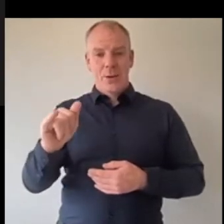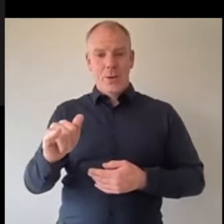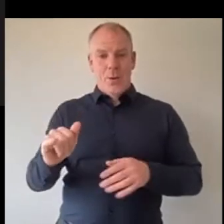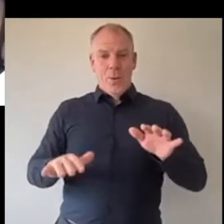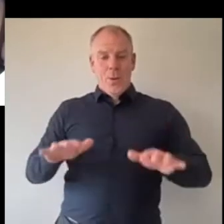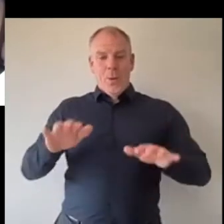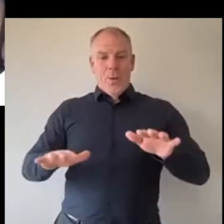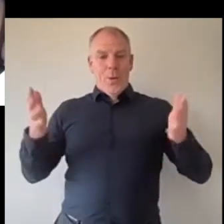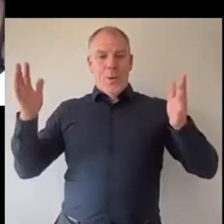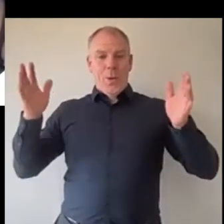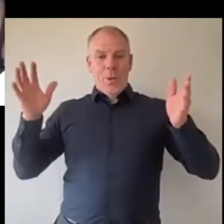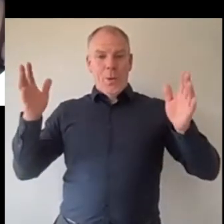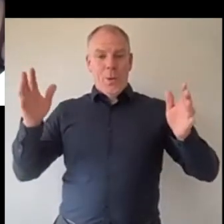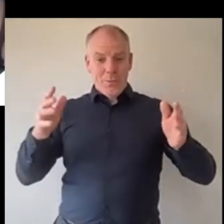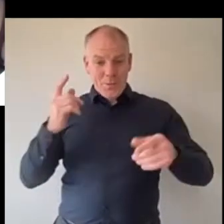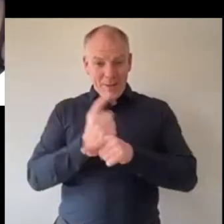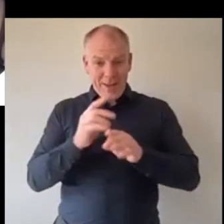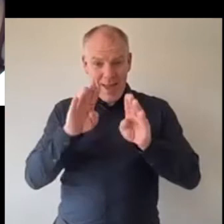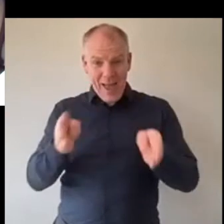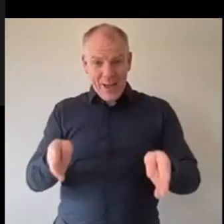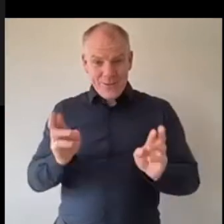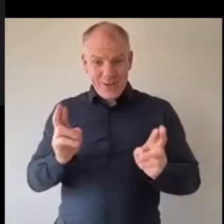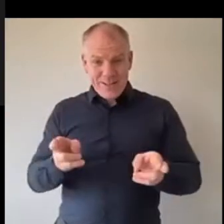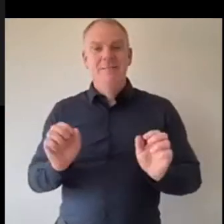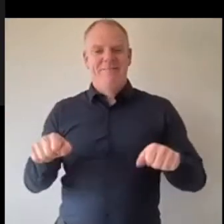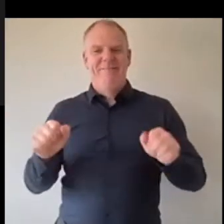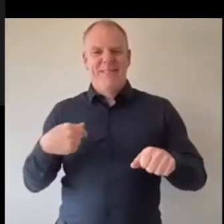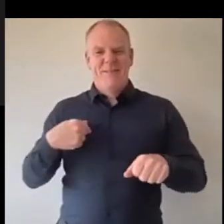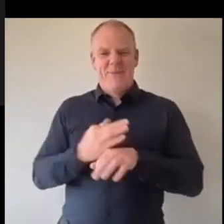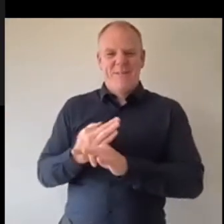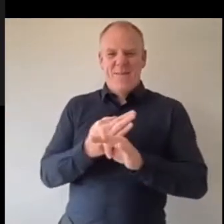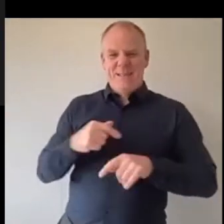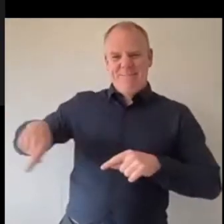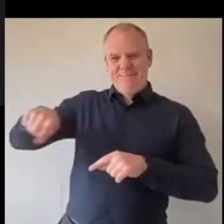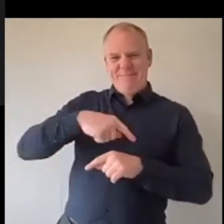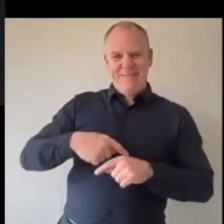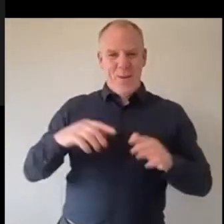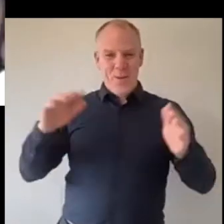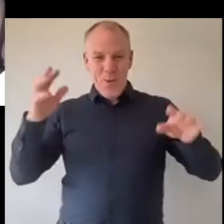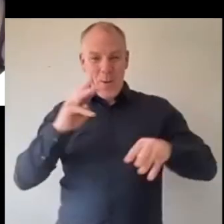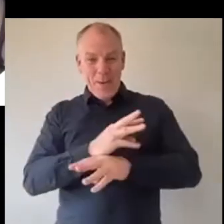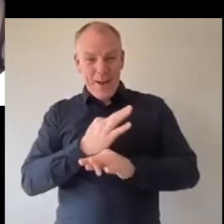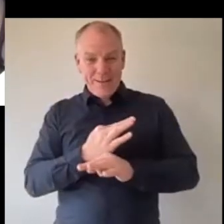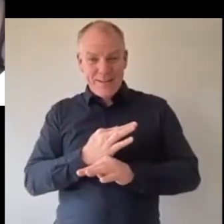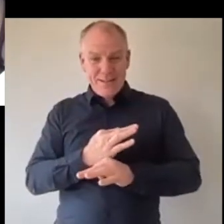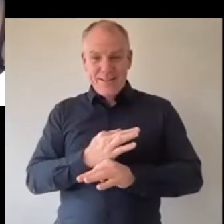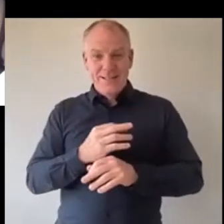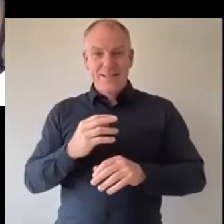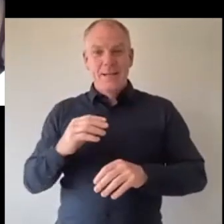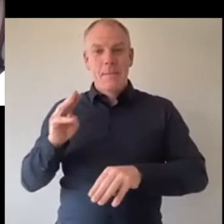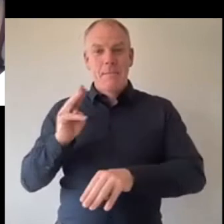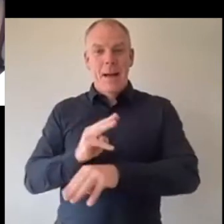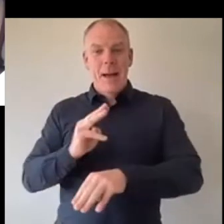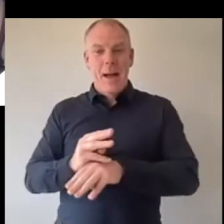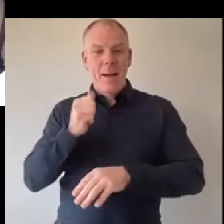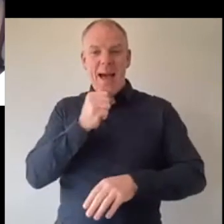are you in your house by any chance yeah whooping noise from your parents by any chance um it's my mom